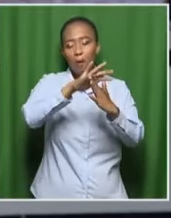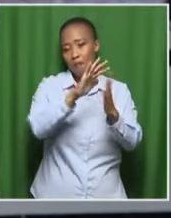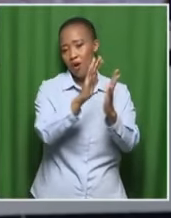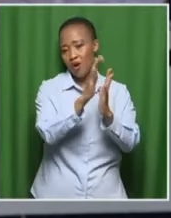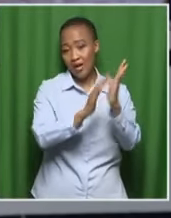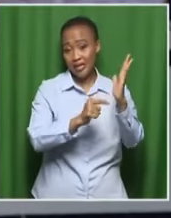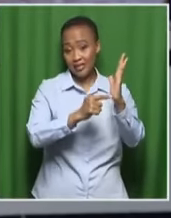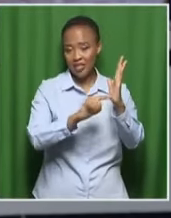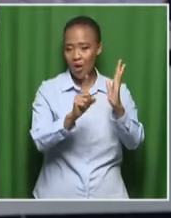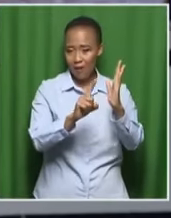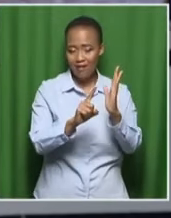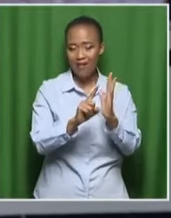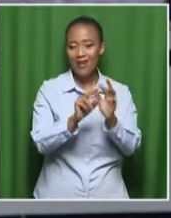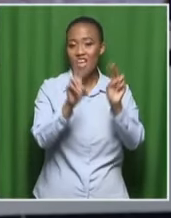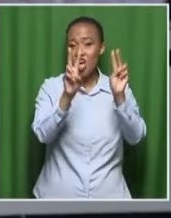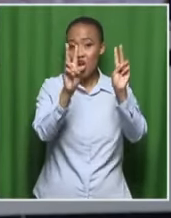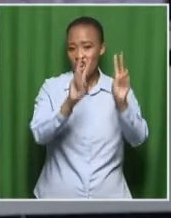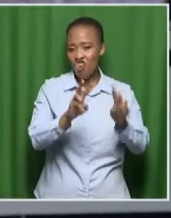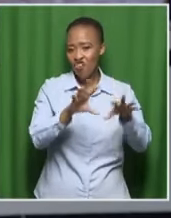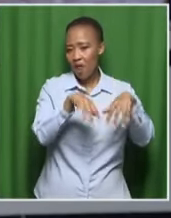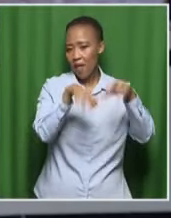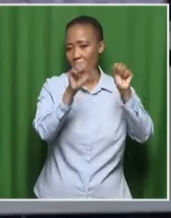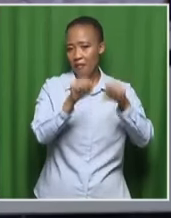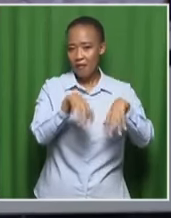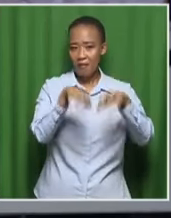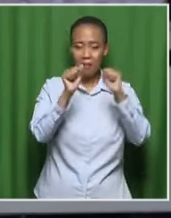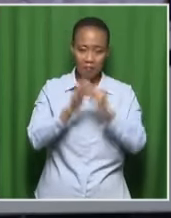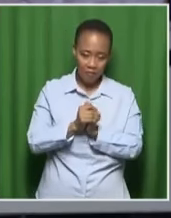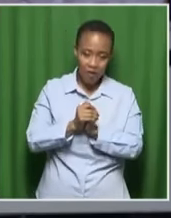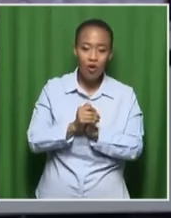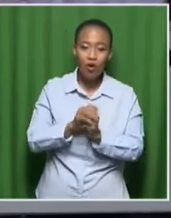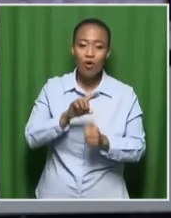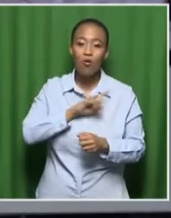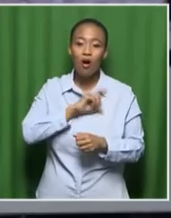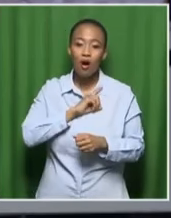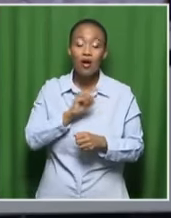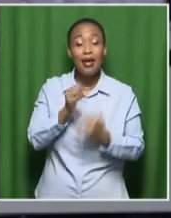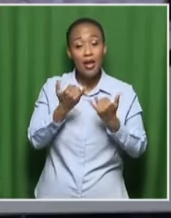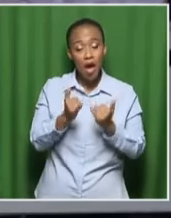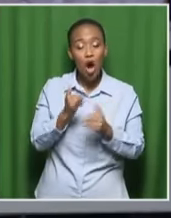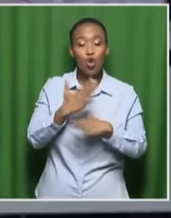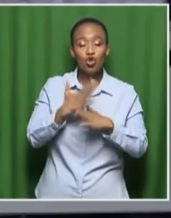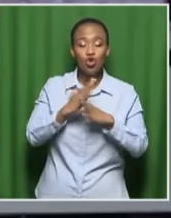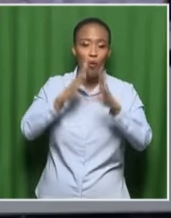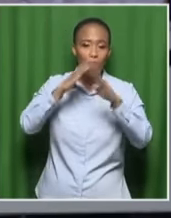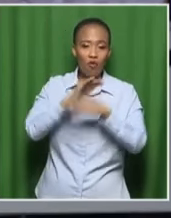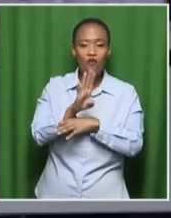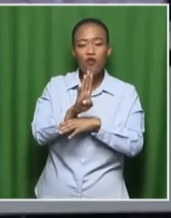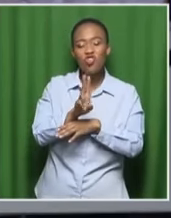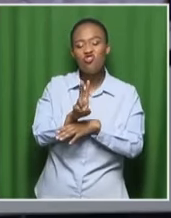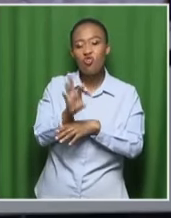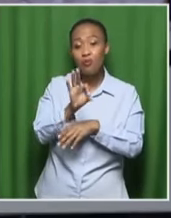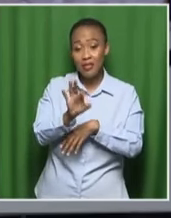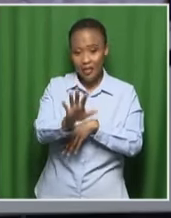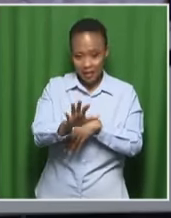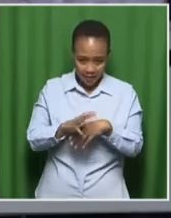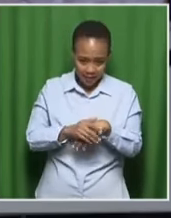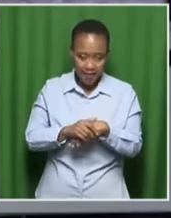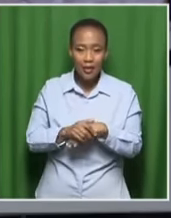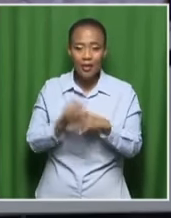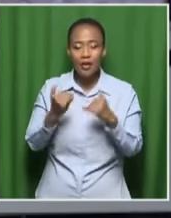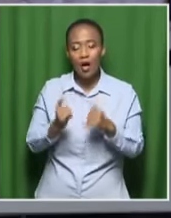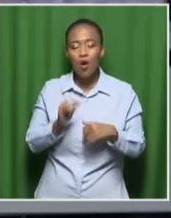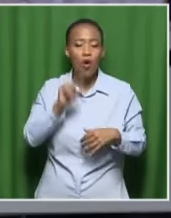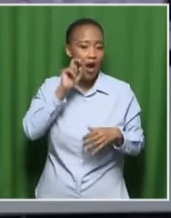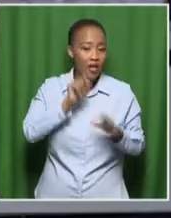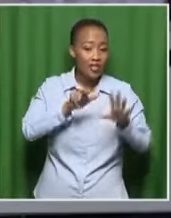load shedding because we have a situation where the expanded unemployment rate is sitting at 42%. Seven out of 10 18 to 24-year-olds